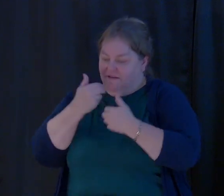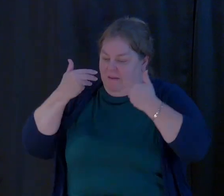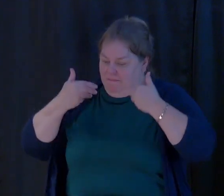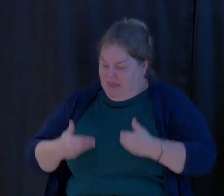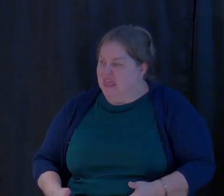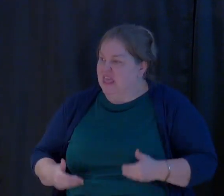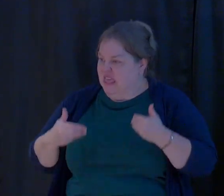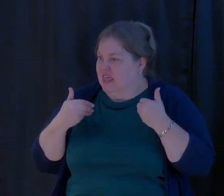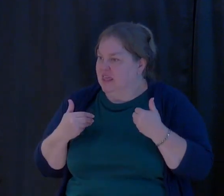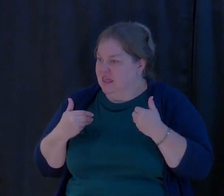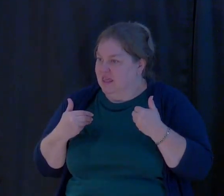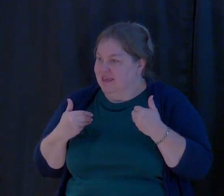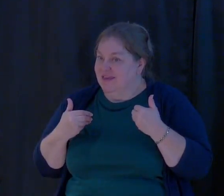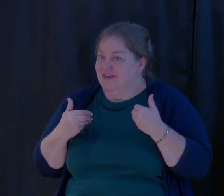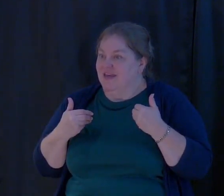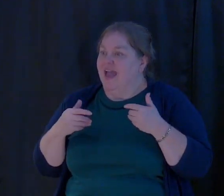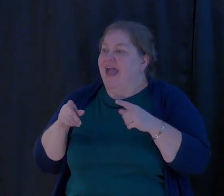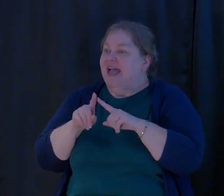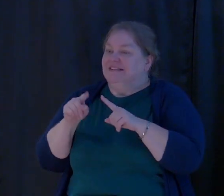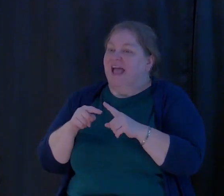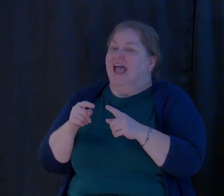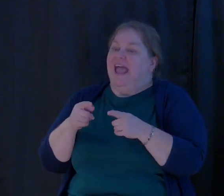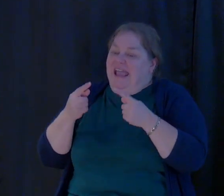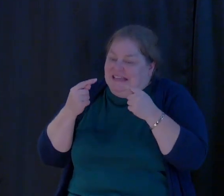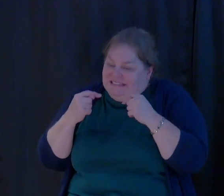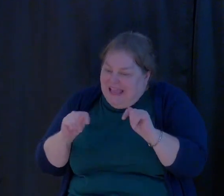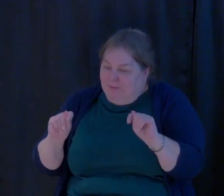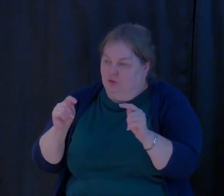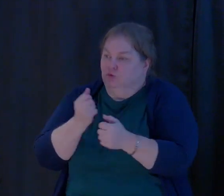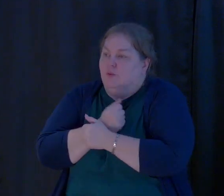as I attempt to love you more this year.